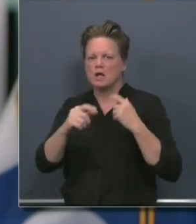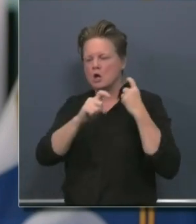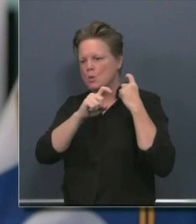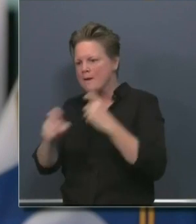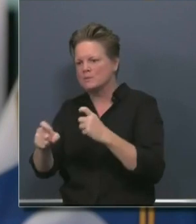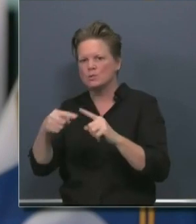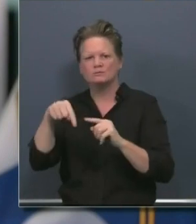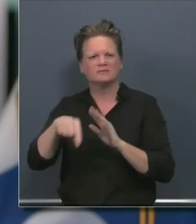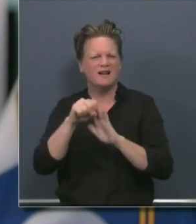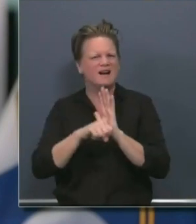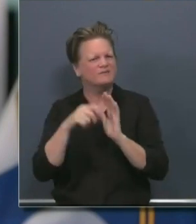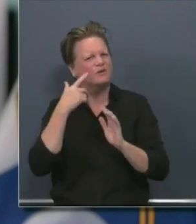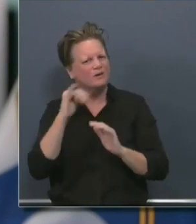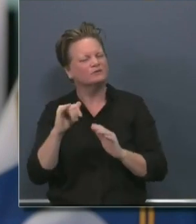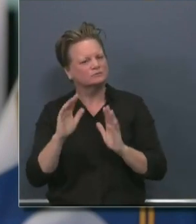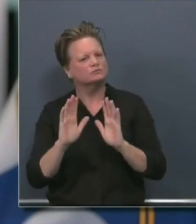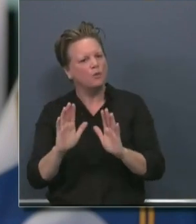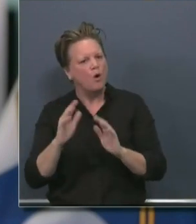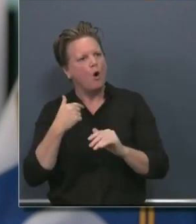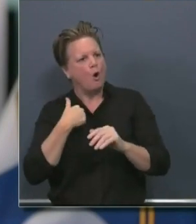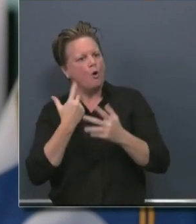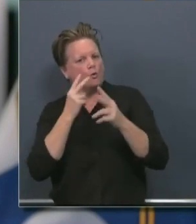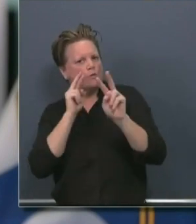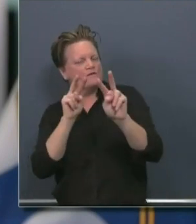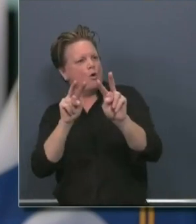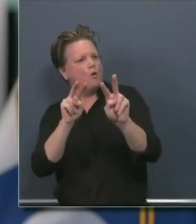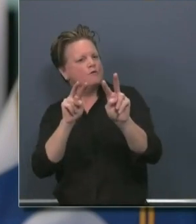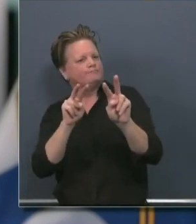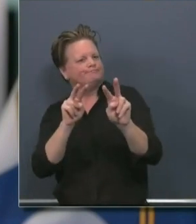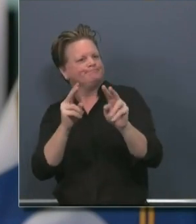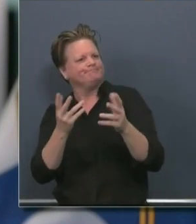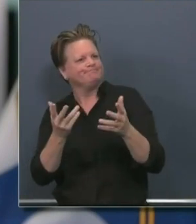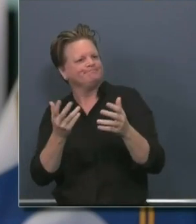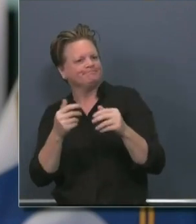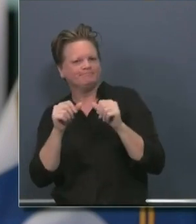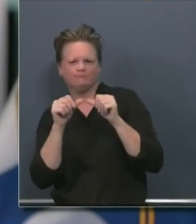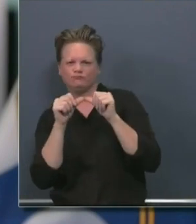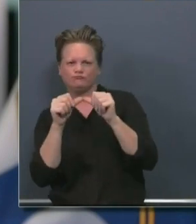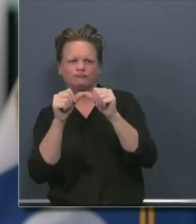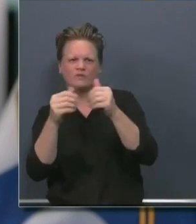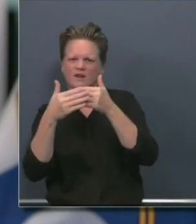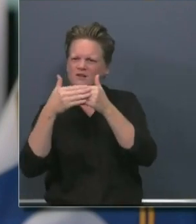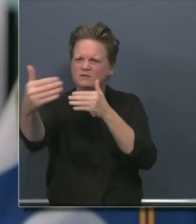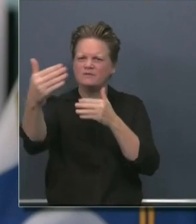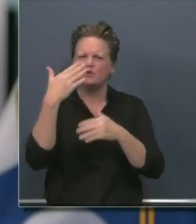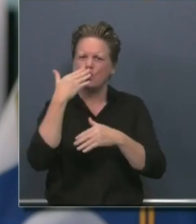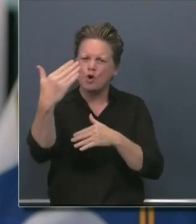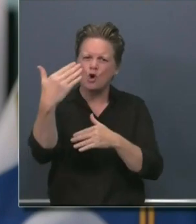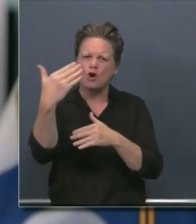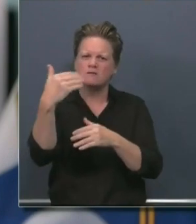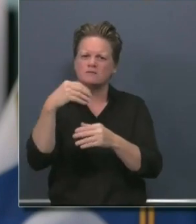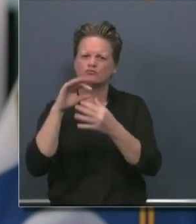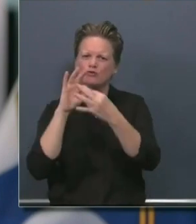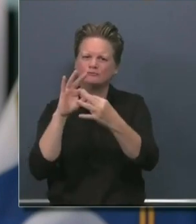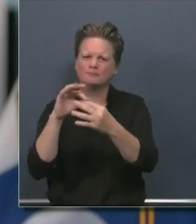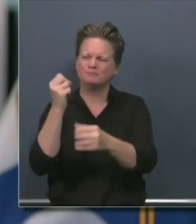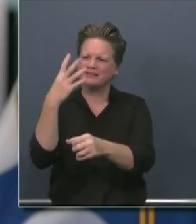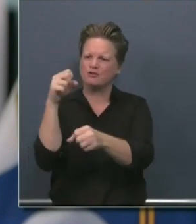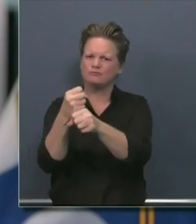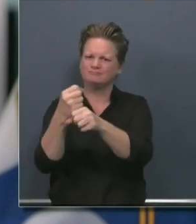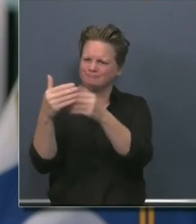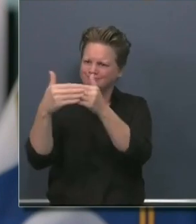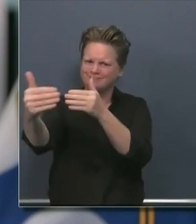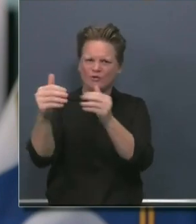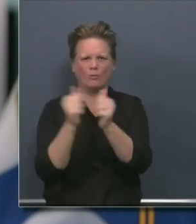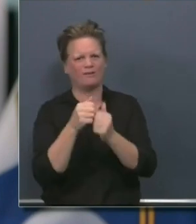to many, many decades of that relationship. And I know many of us are frustrated, uh, by where we